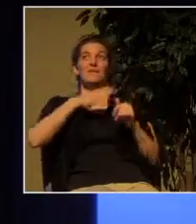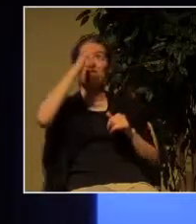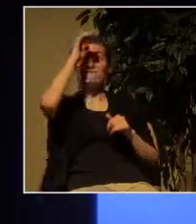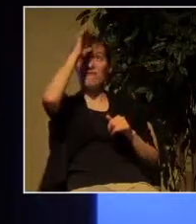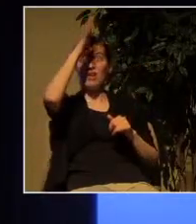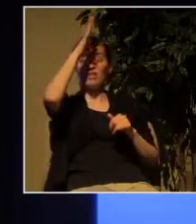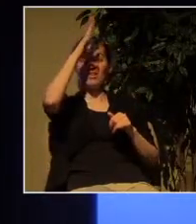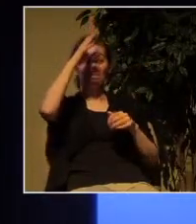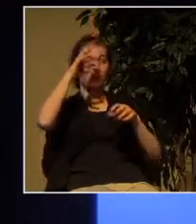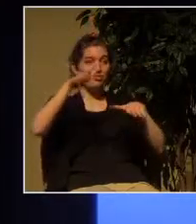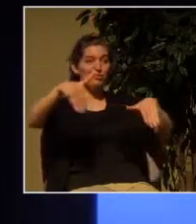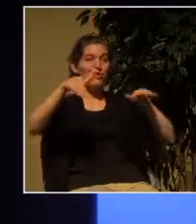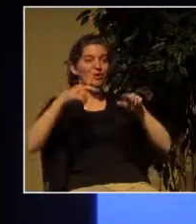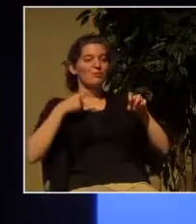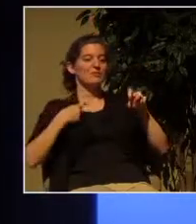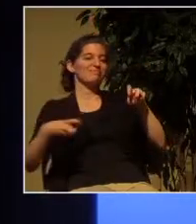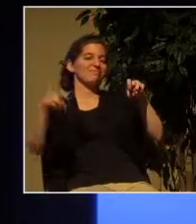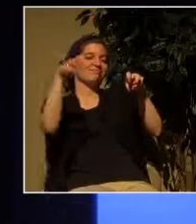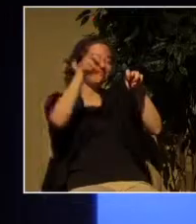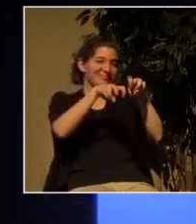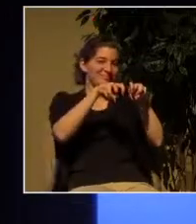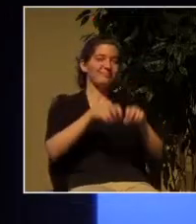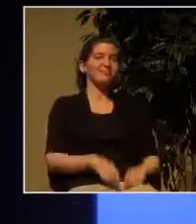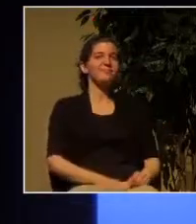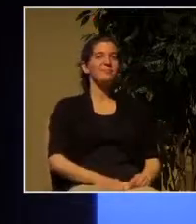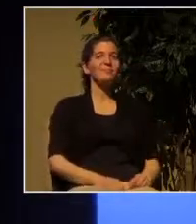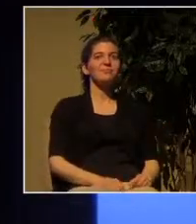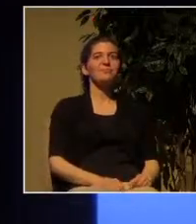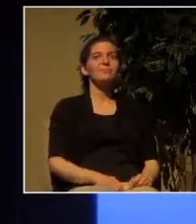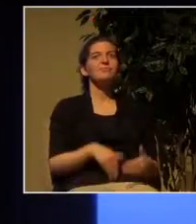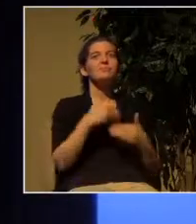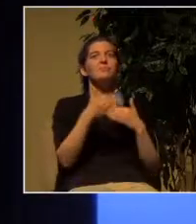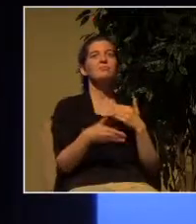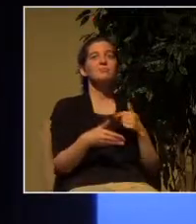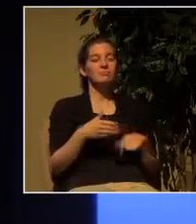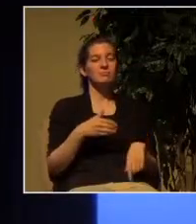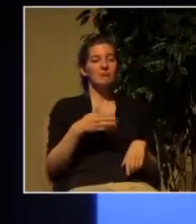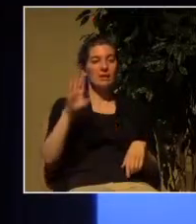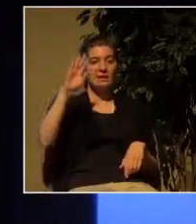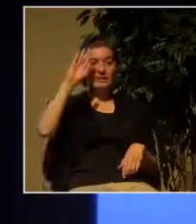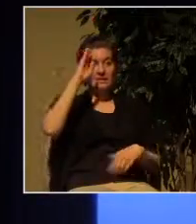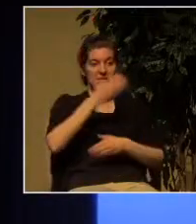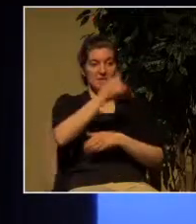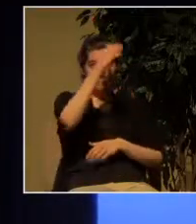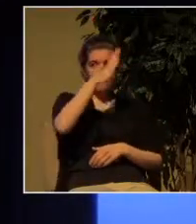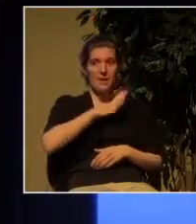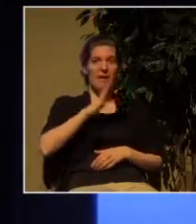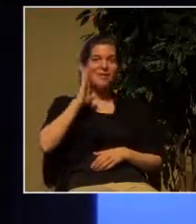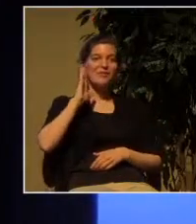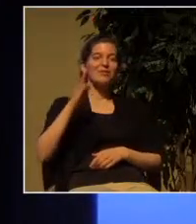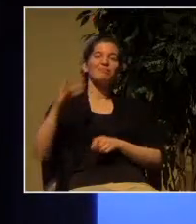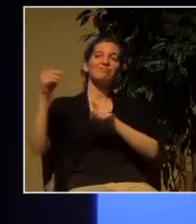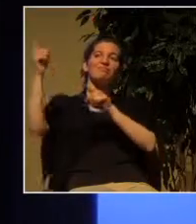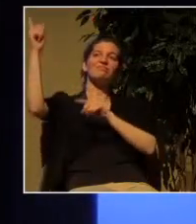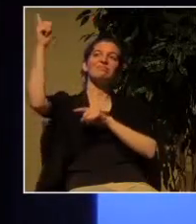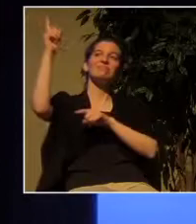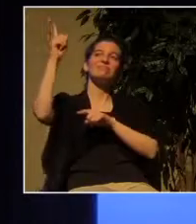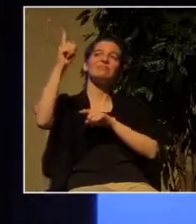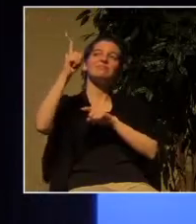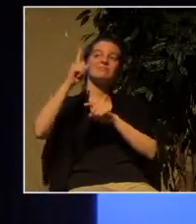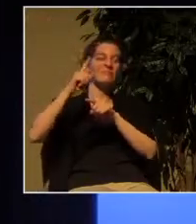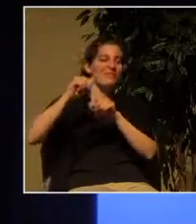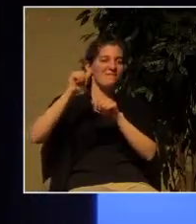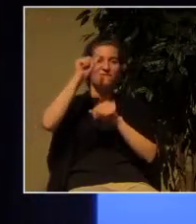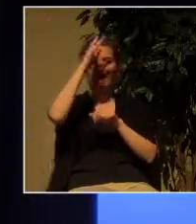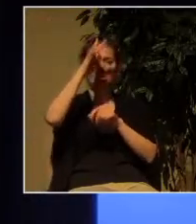verse Matthew 16 27 the son of man is going to come in his father's glory with his angels and then he will reward